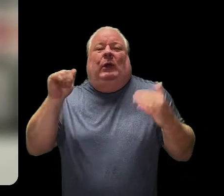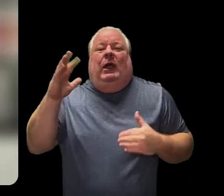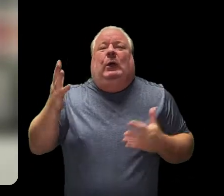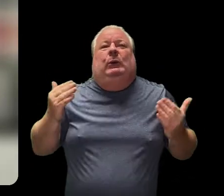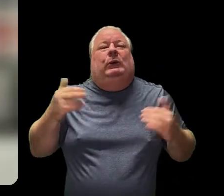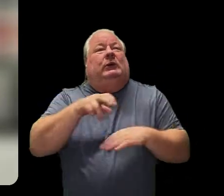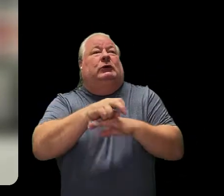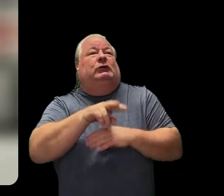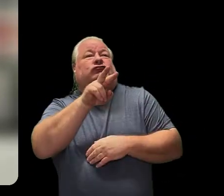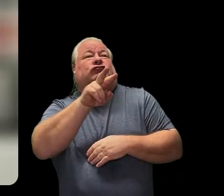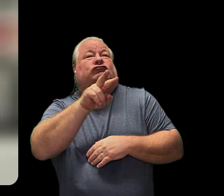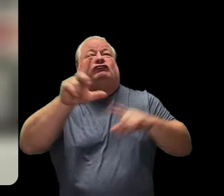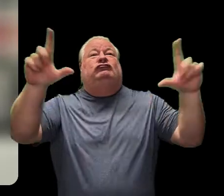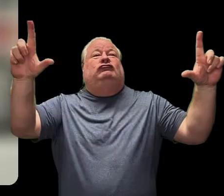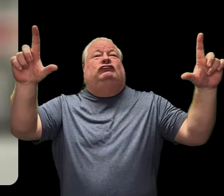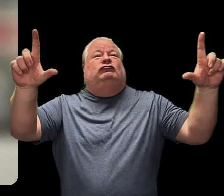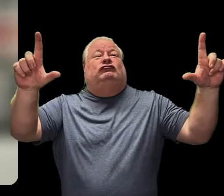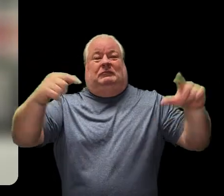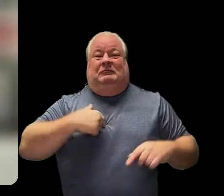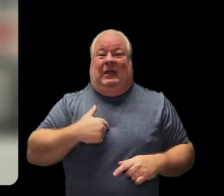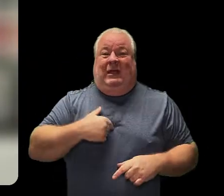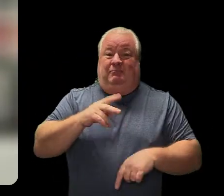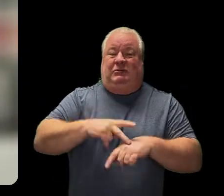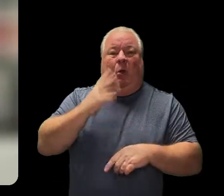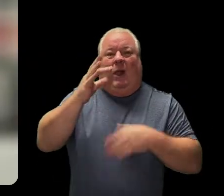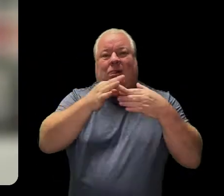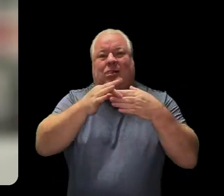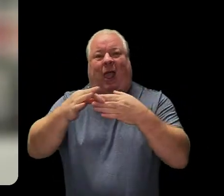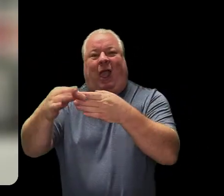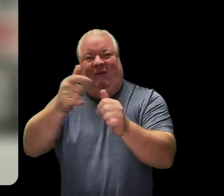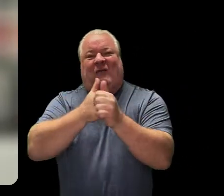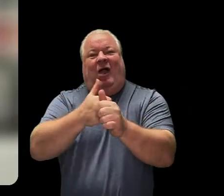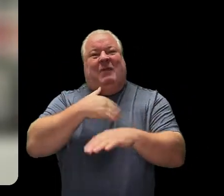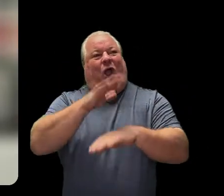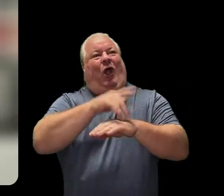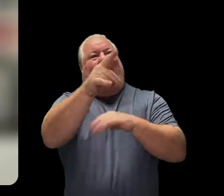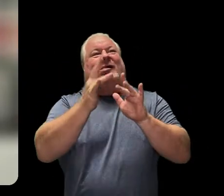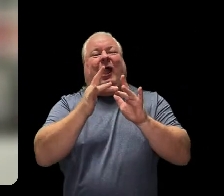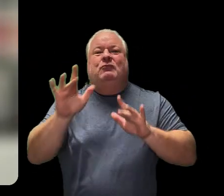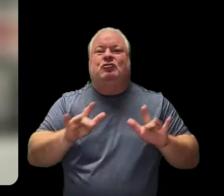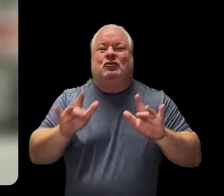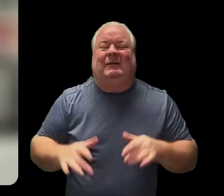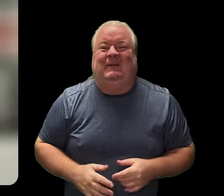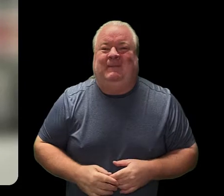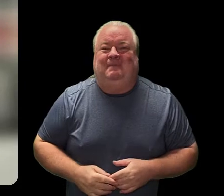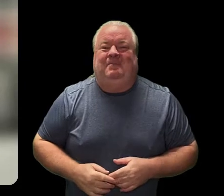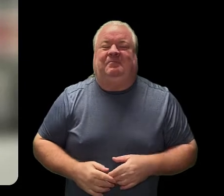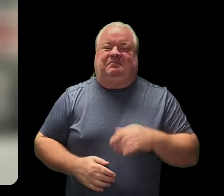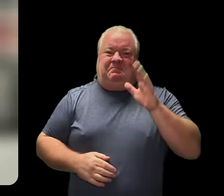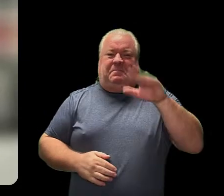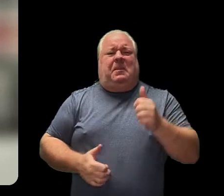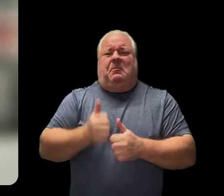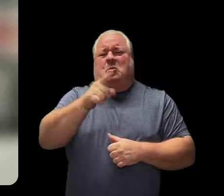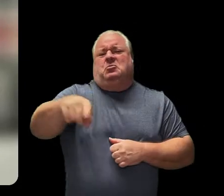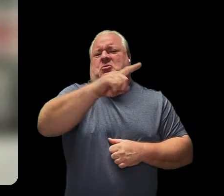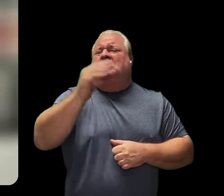talk about how to soar in different places. Now you already, most of you, except our